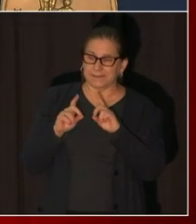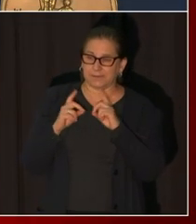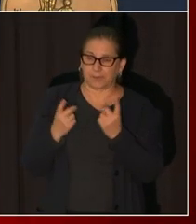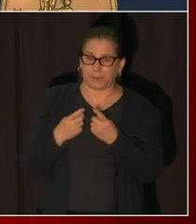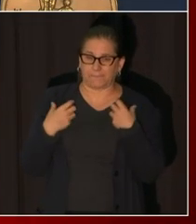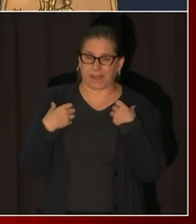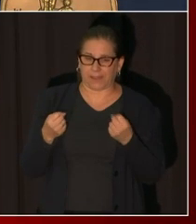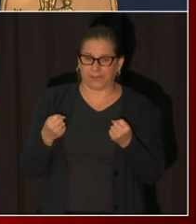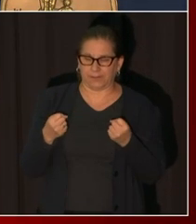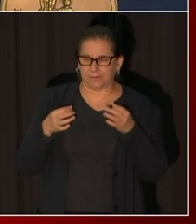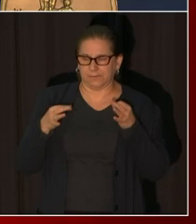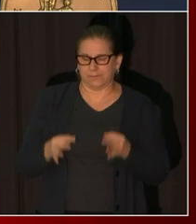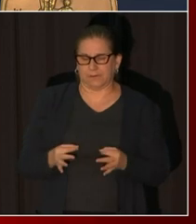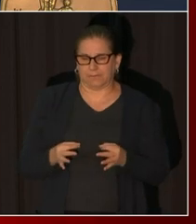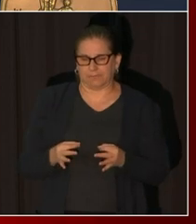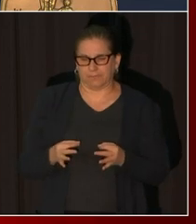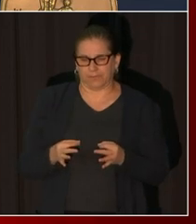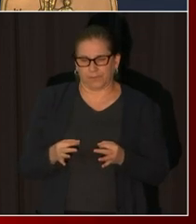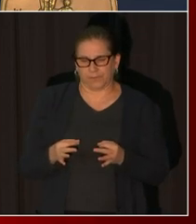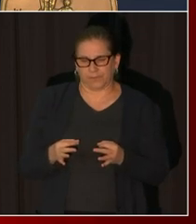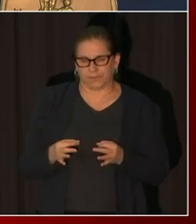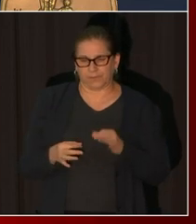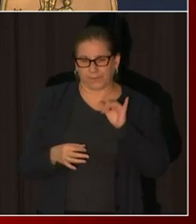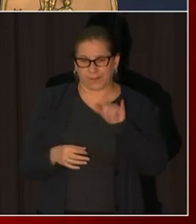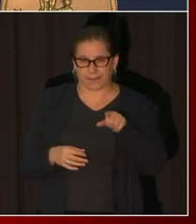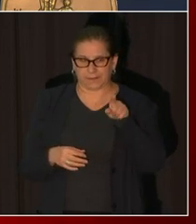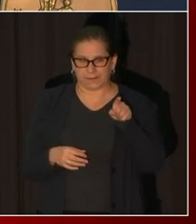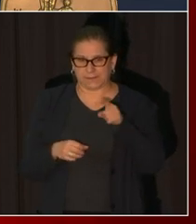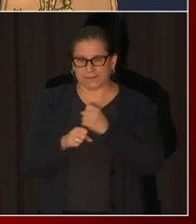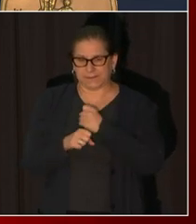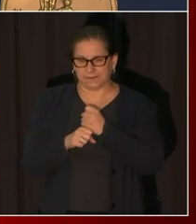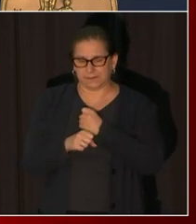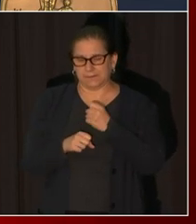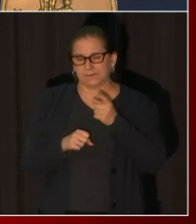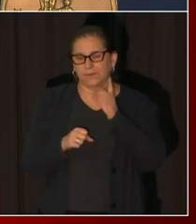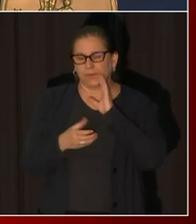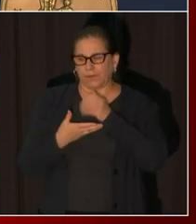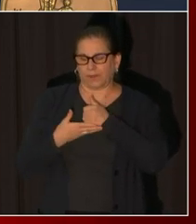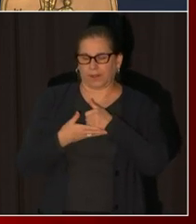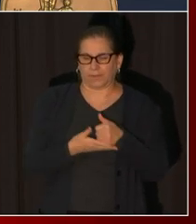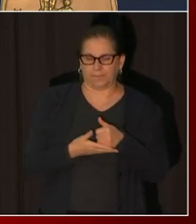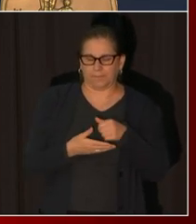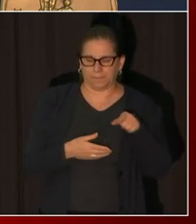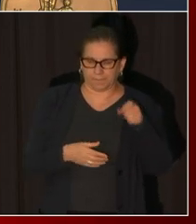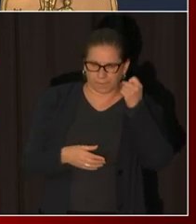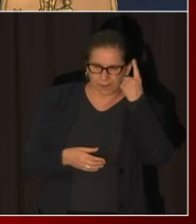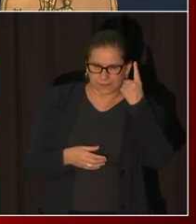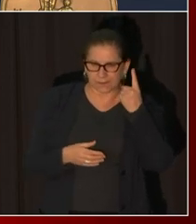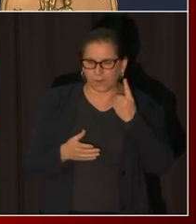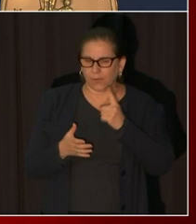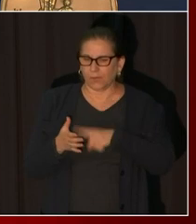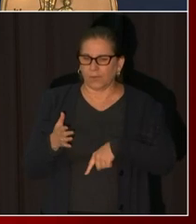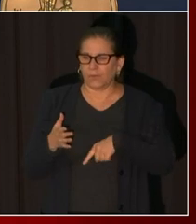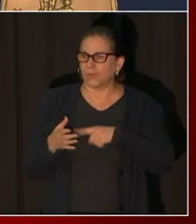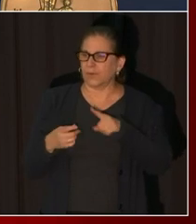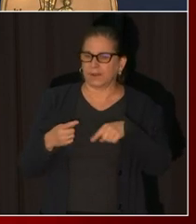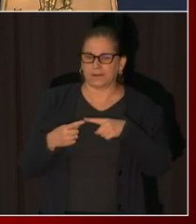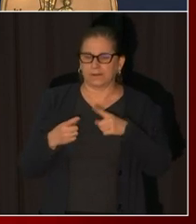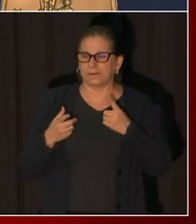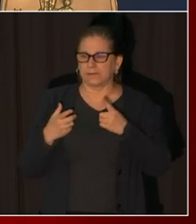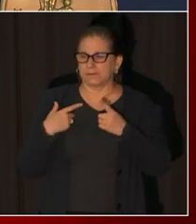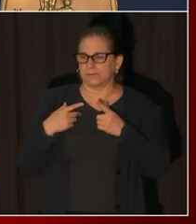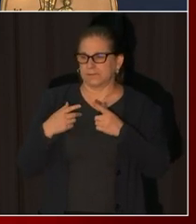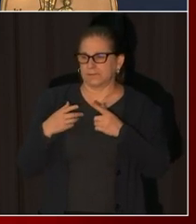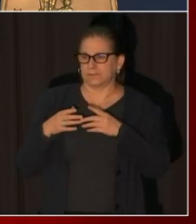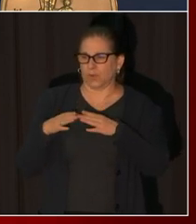they are intended to let us know uh the the level of community spread and how it